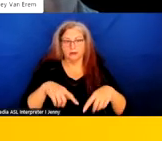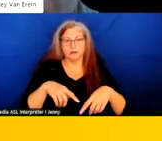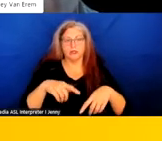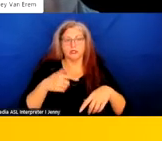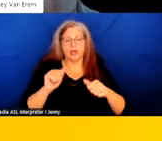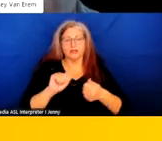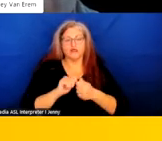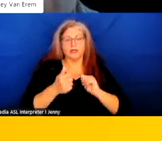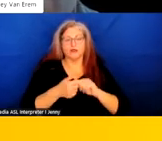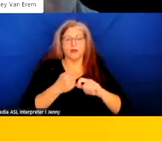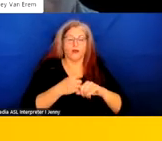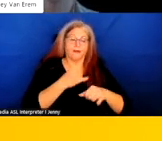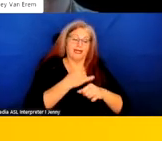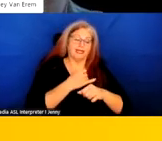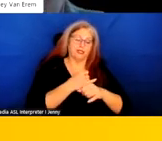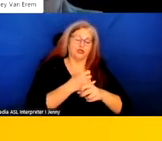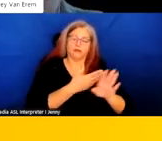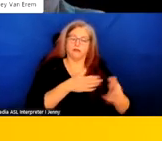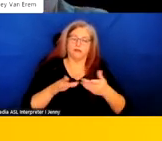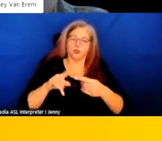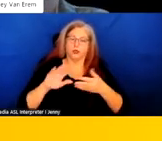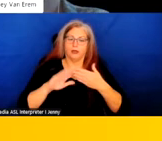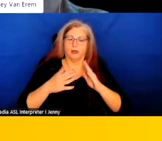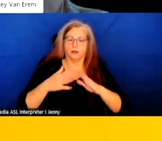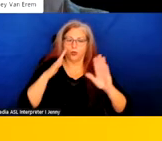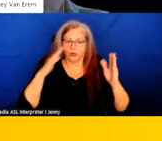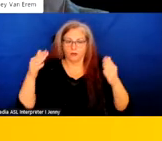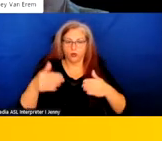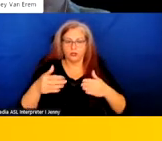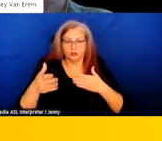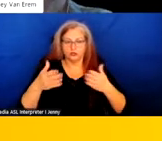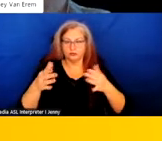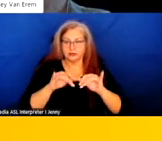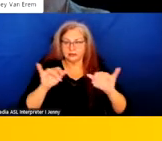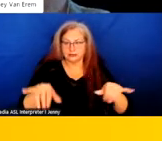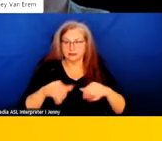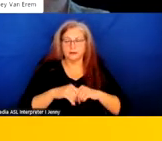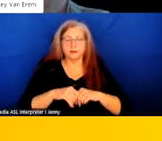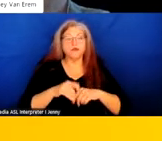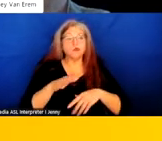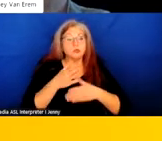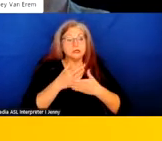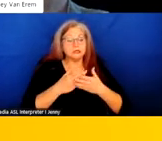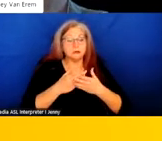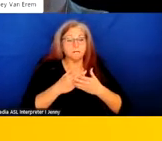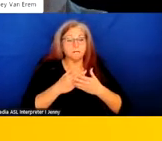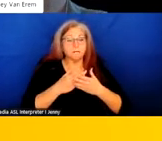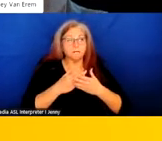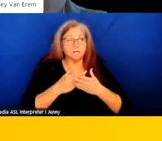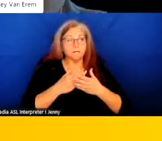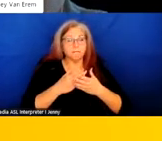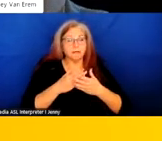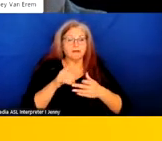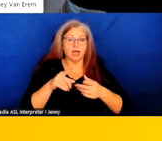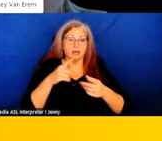transform from an institutional to a community focused service system. And some of the parts of the